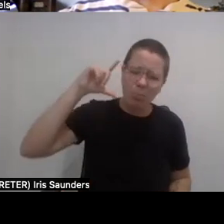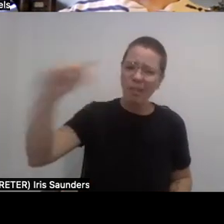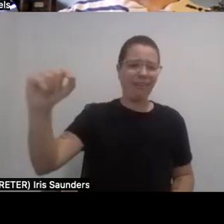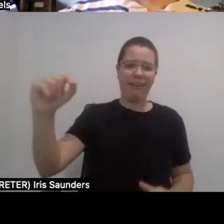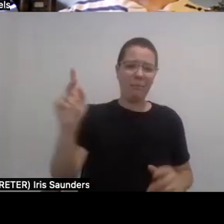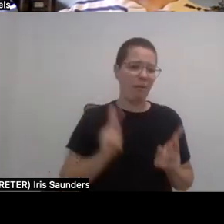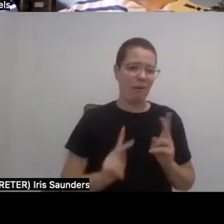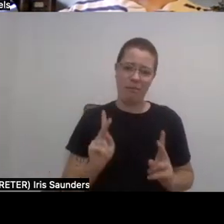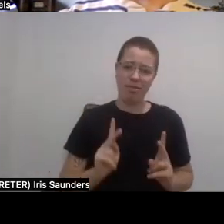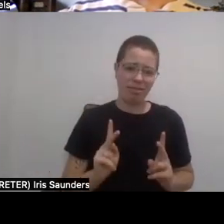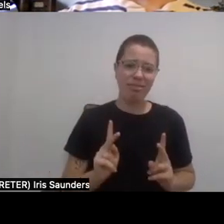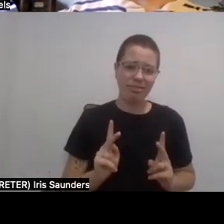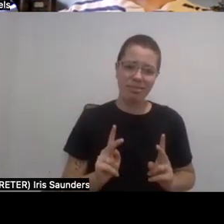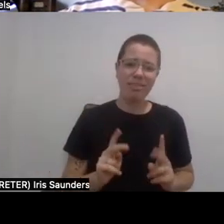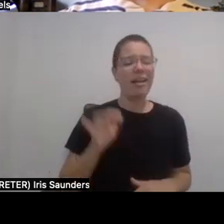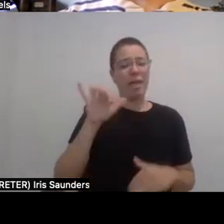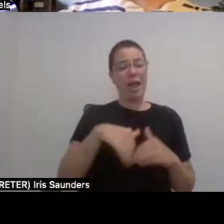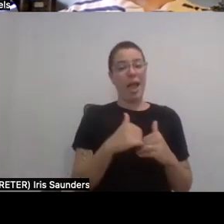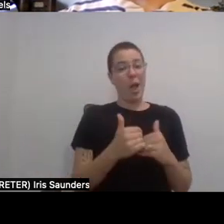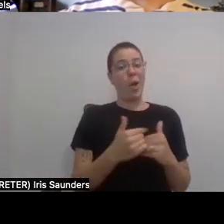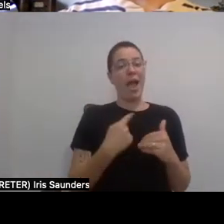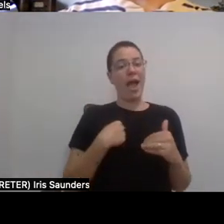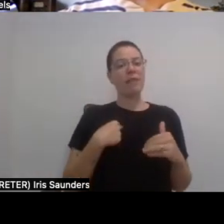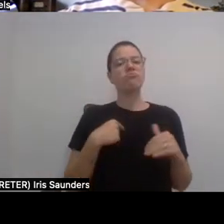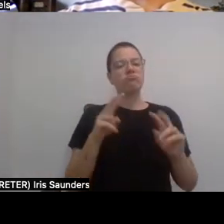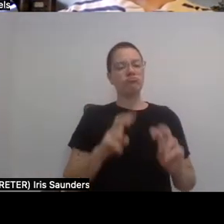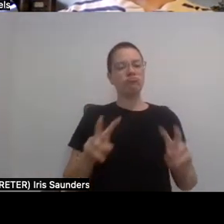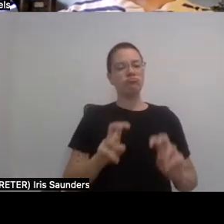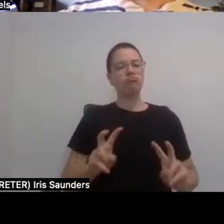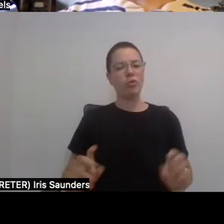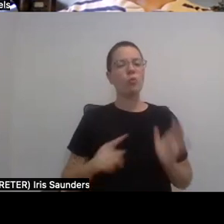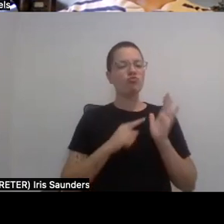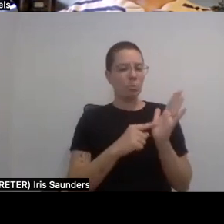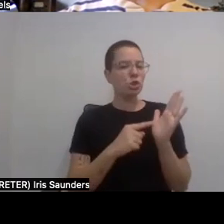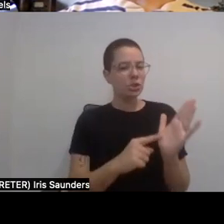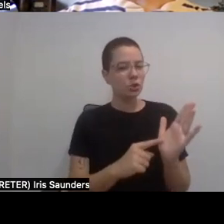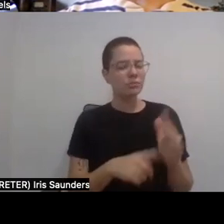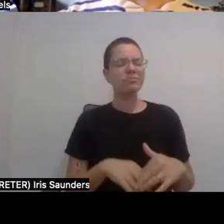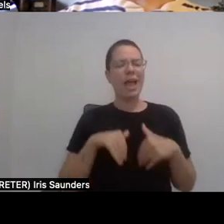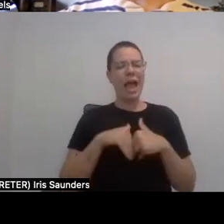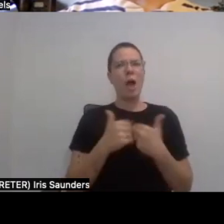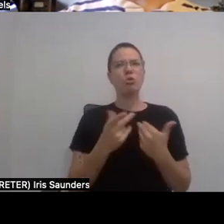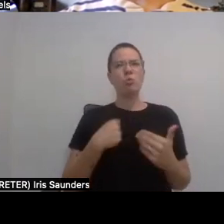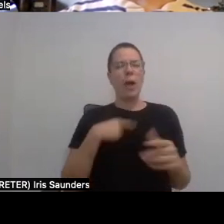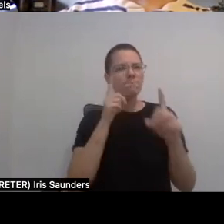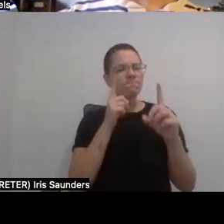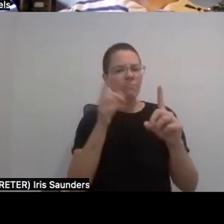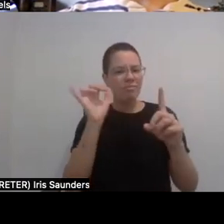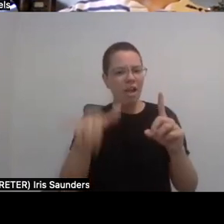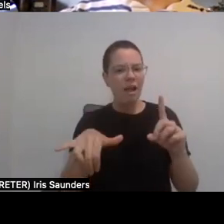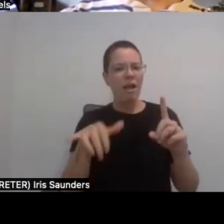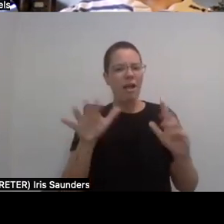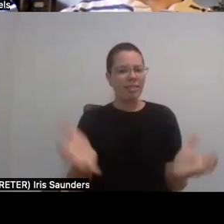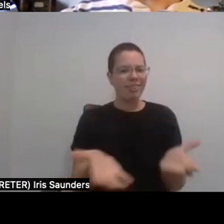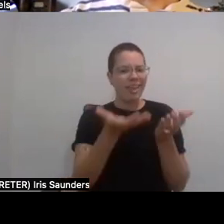that's how I kind of look at representation. How do I put that at the forefront? How do I elevate that? How do I get